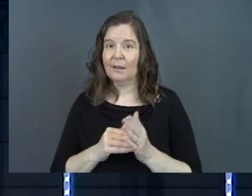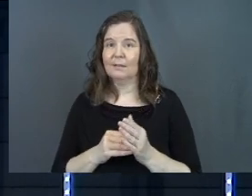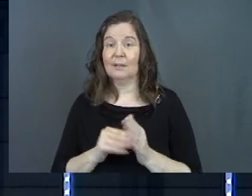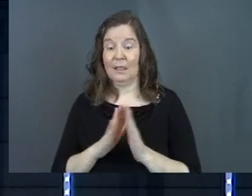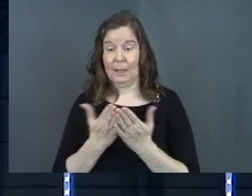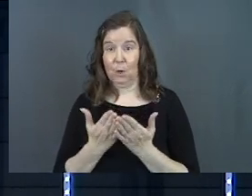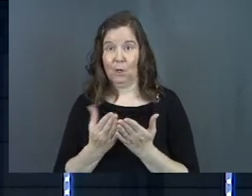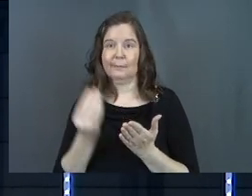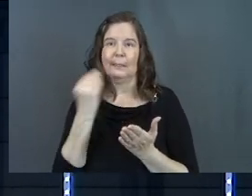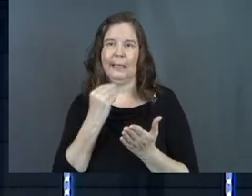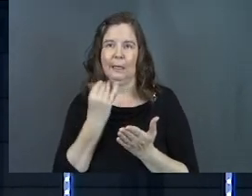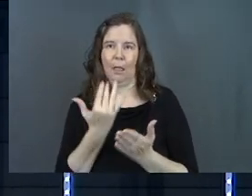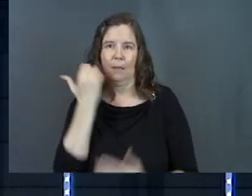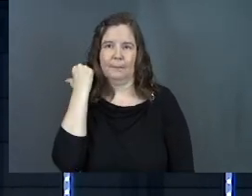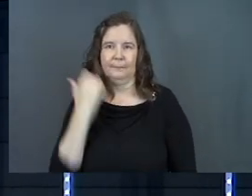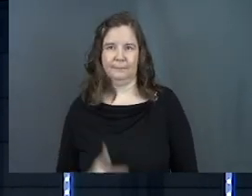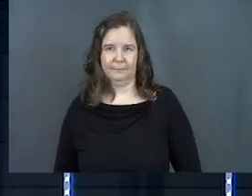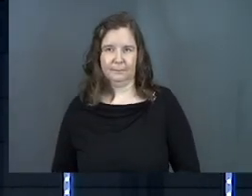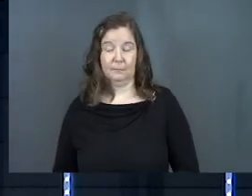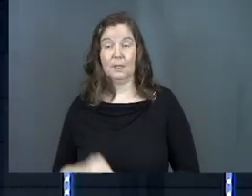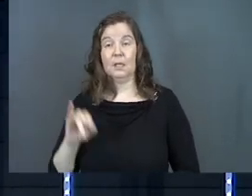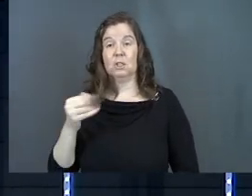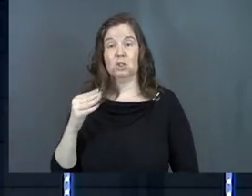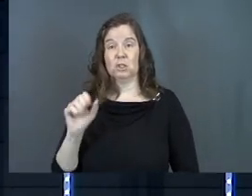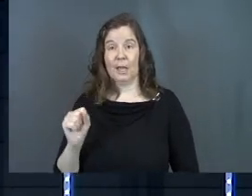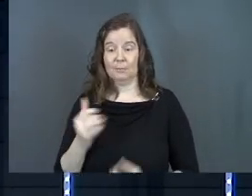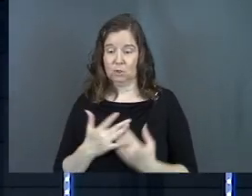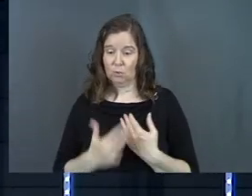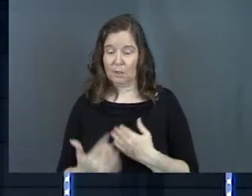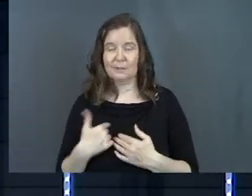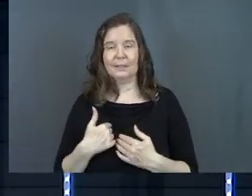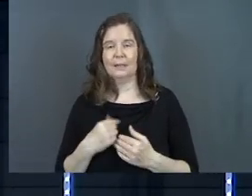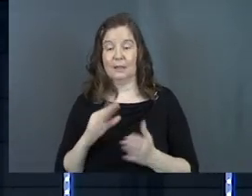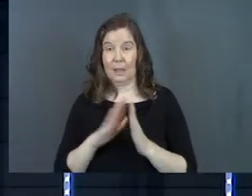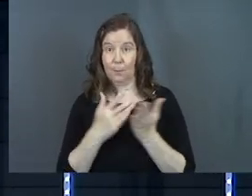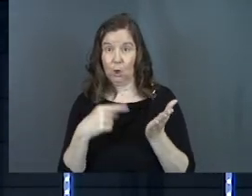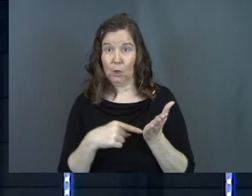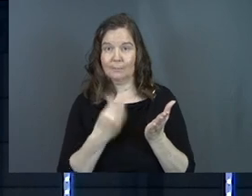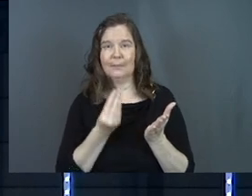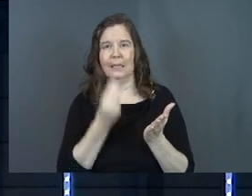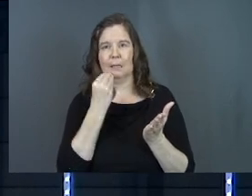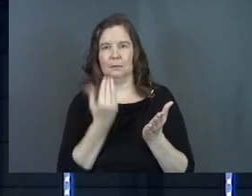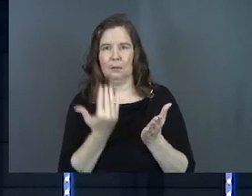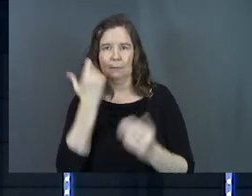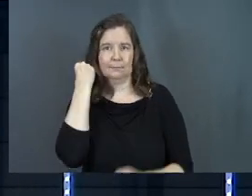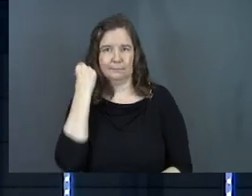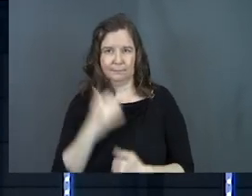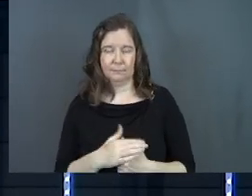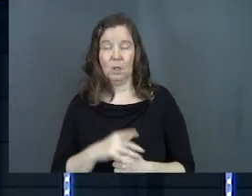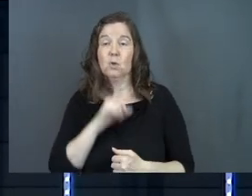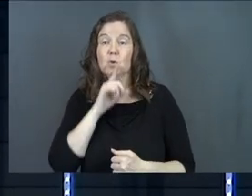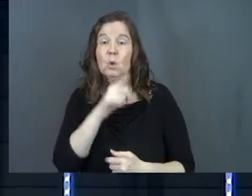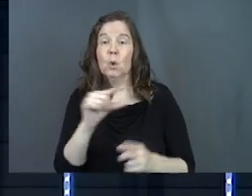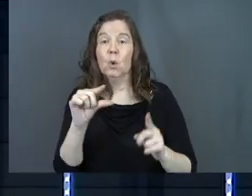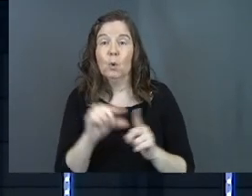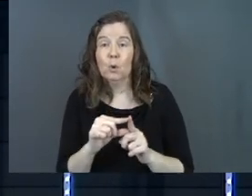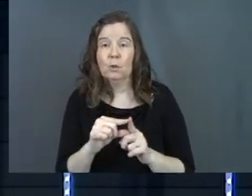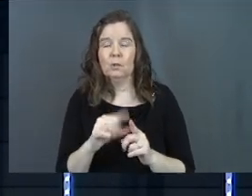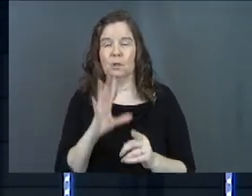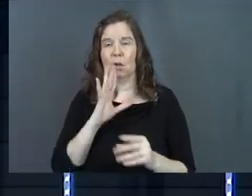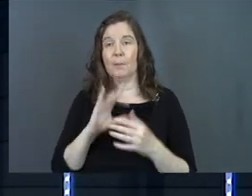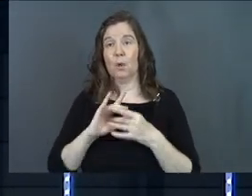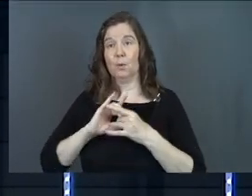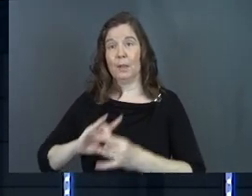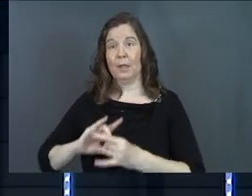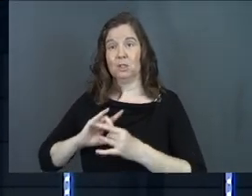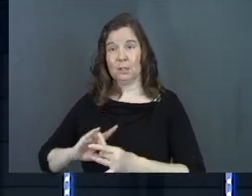That's what he's going to say. James, the whole rest of this, eat this book. That's what he's going to say. True word. He's going to talk to us about our